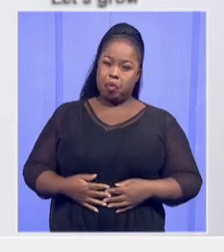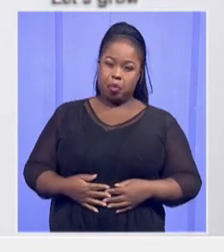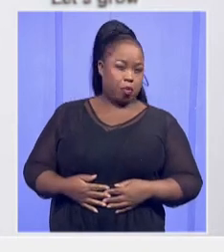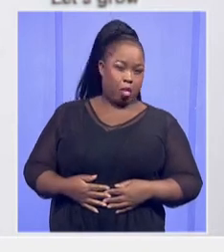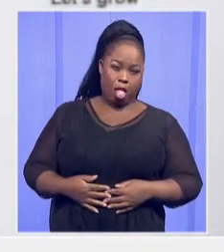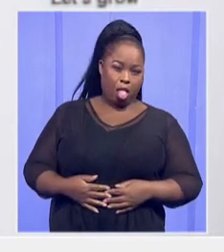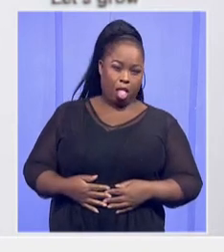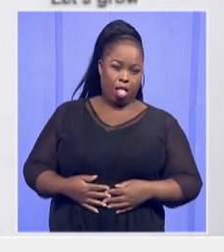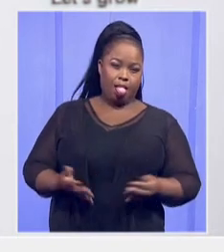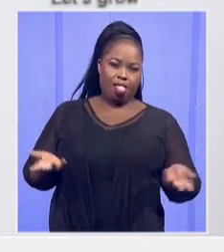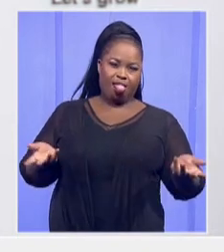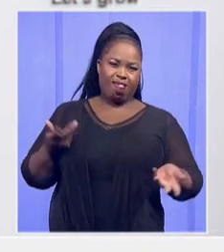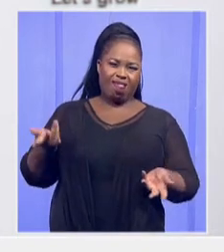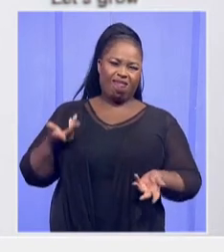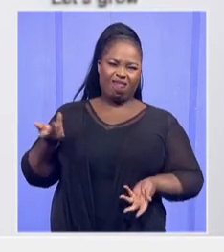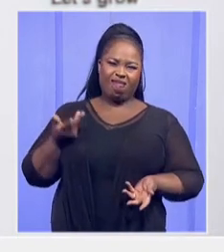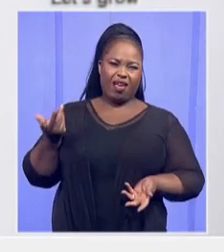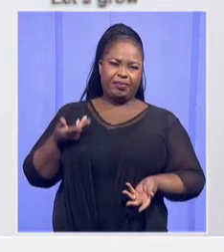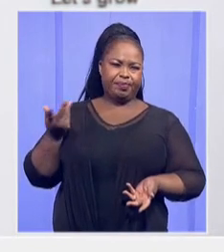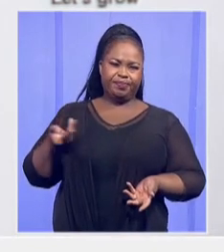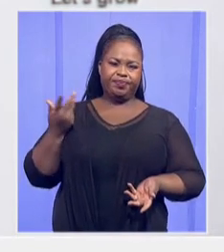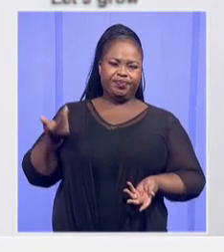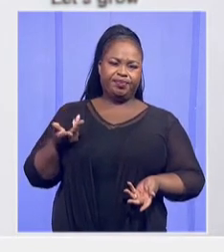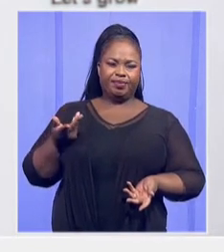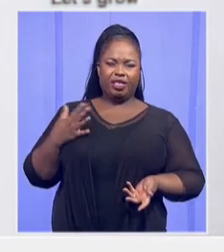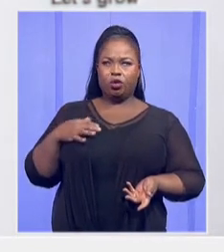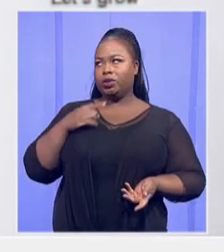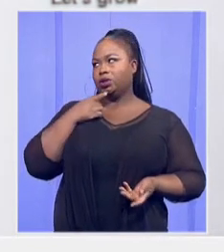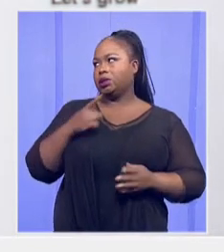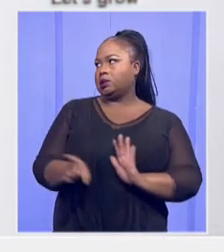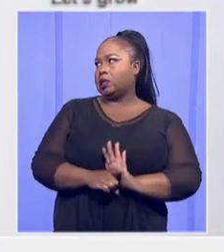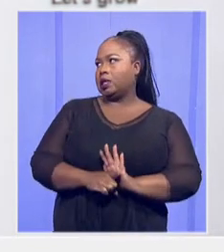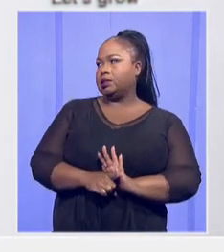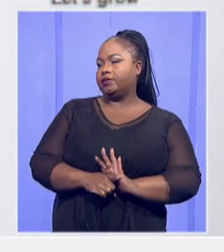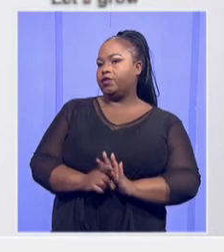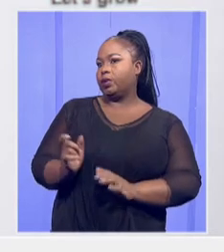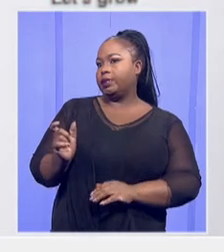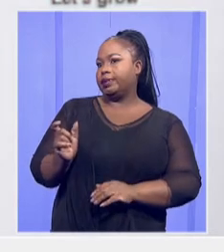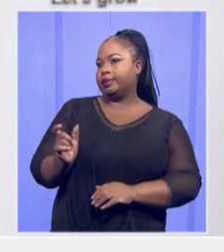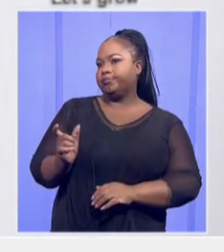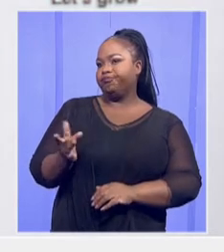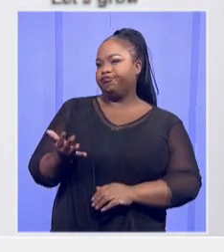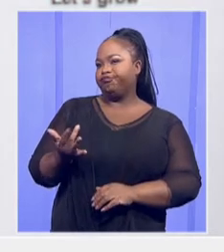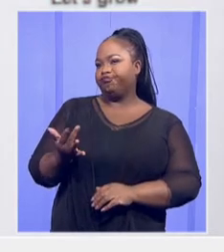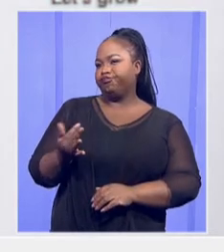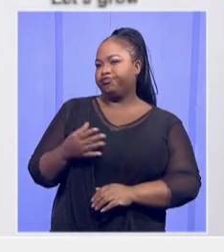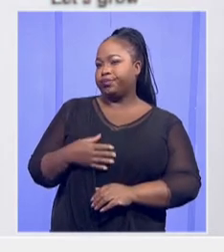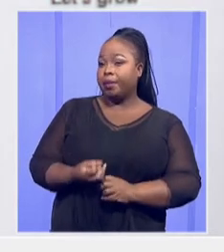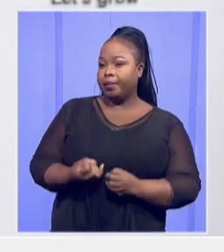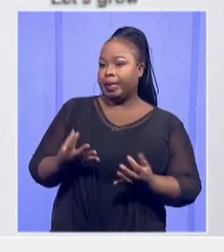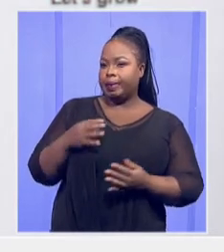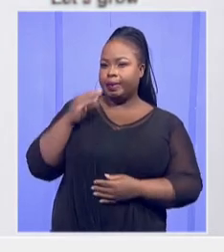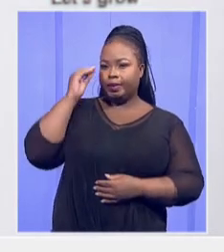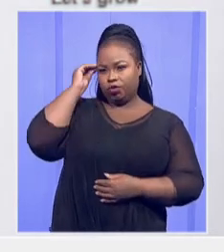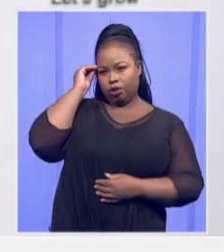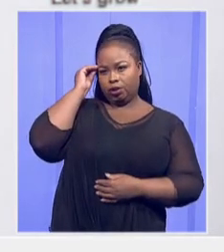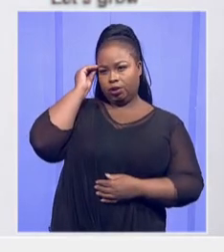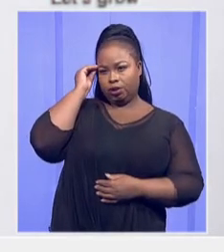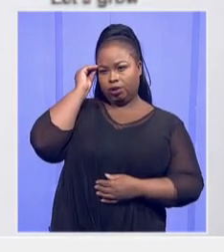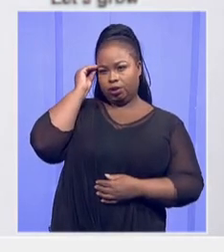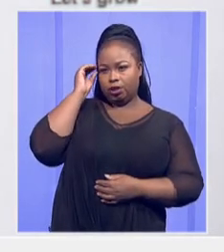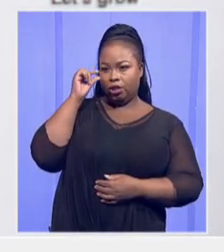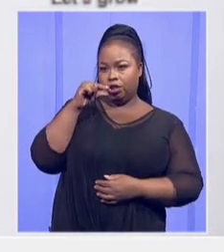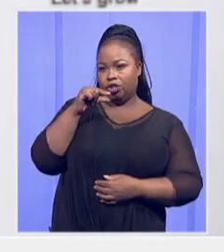I don't want to use a negative word, interest in the